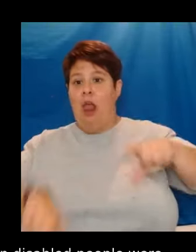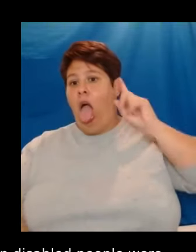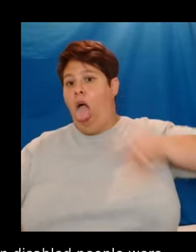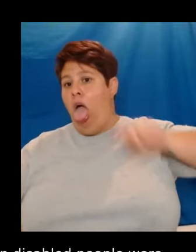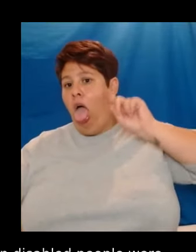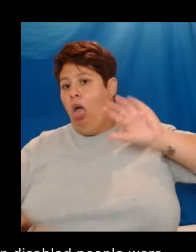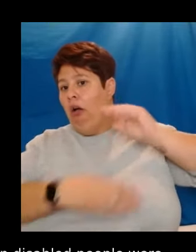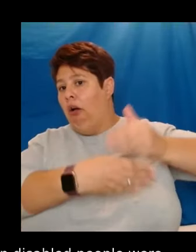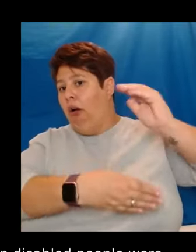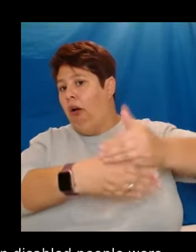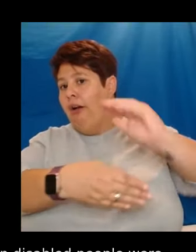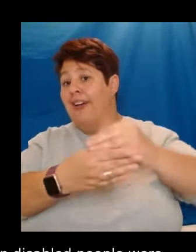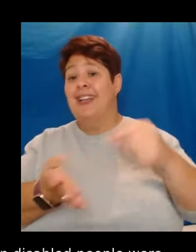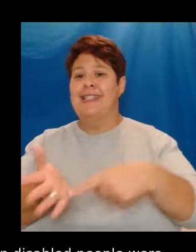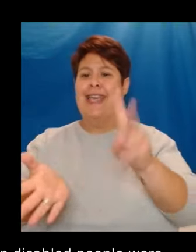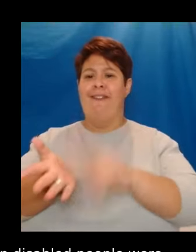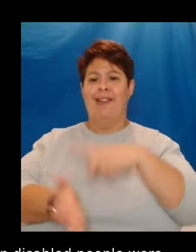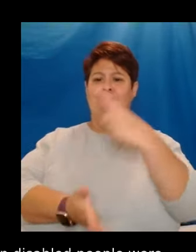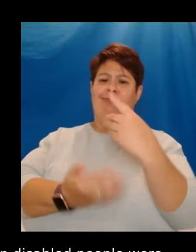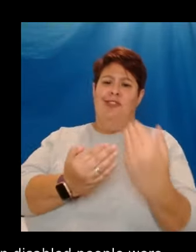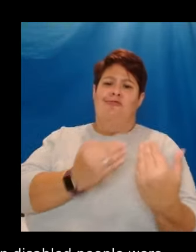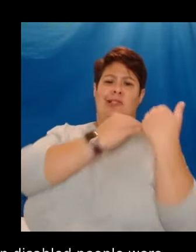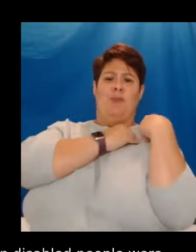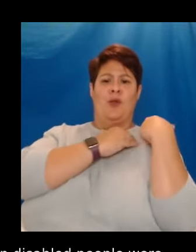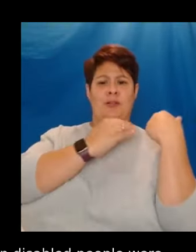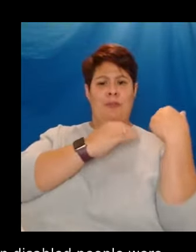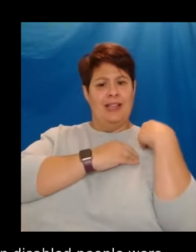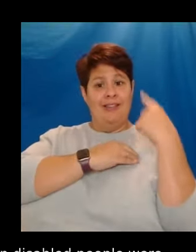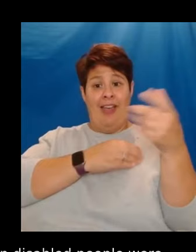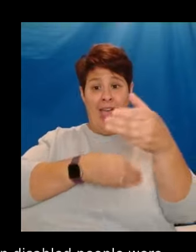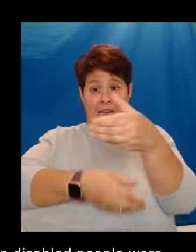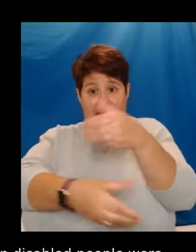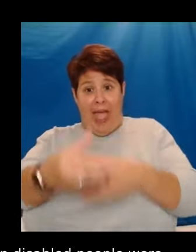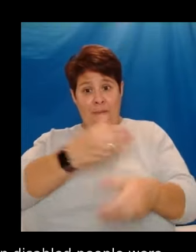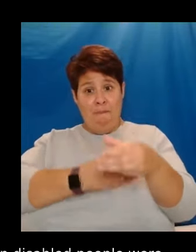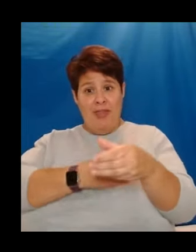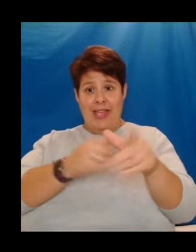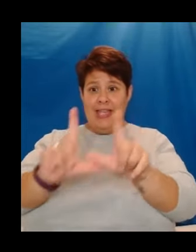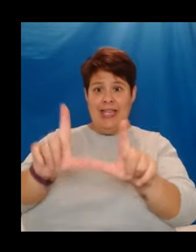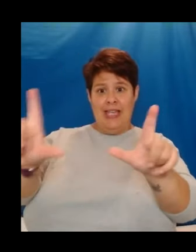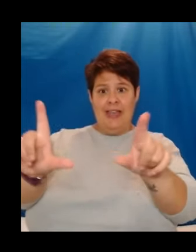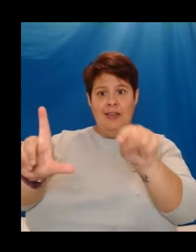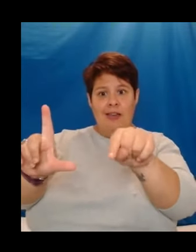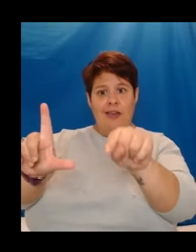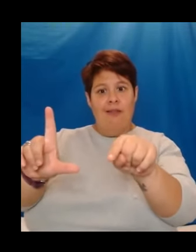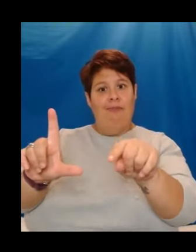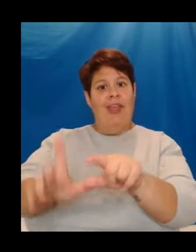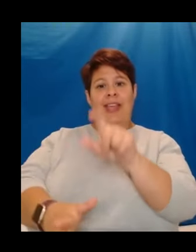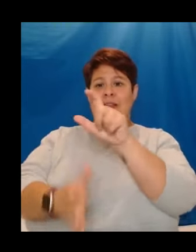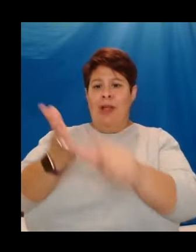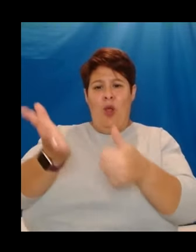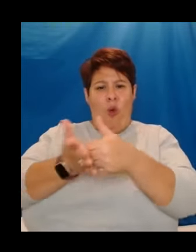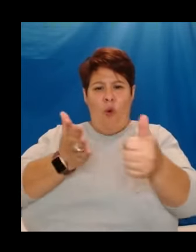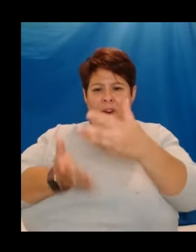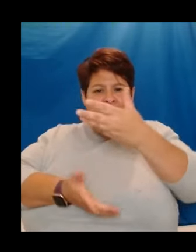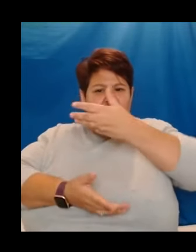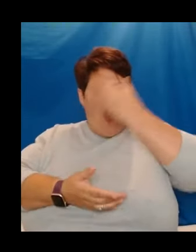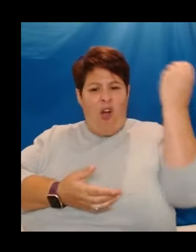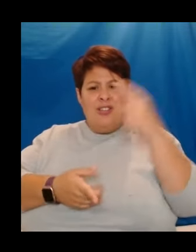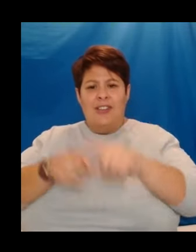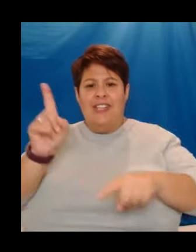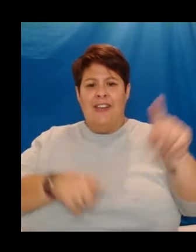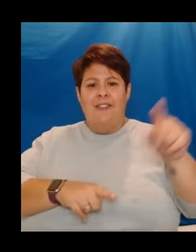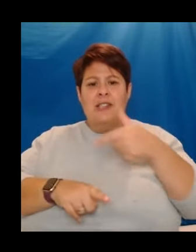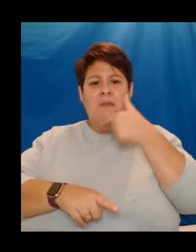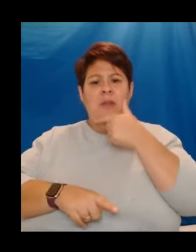TV has a responsibility. That empathy box has a responsibility. And yet disability is the forgotten diversity, the one everyone leaves out of